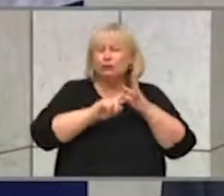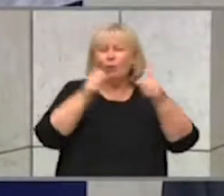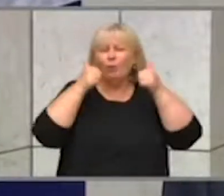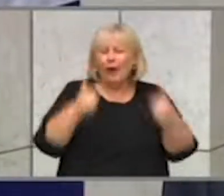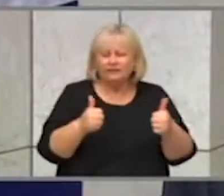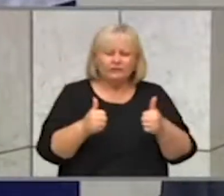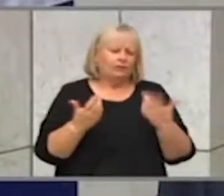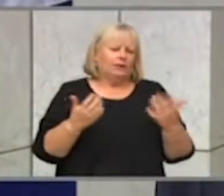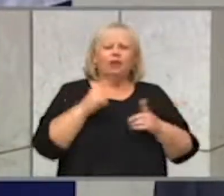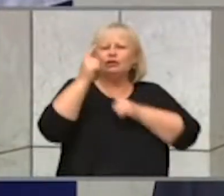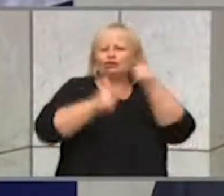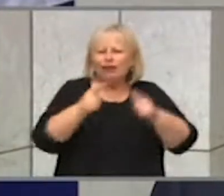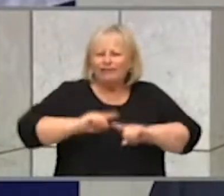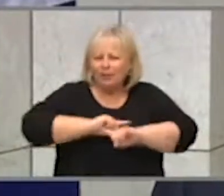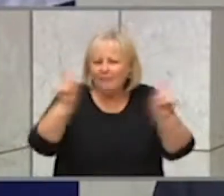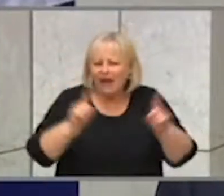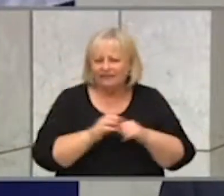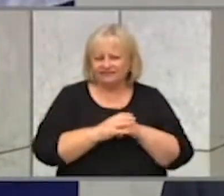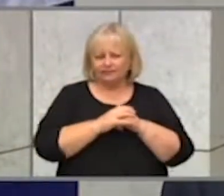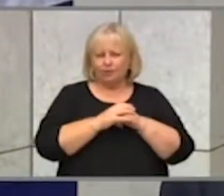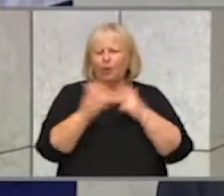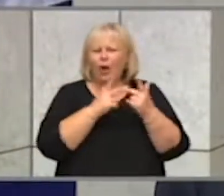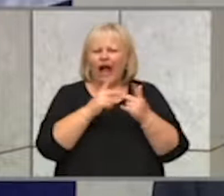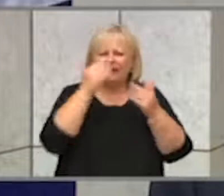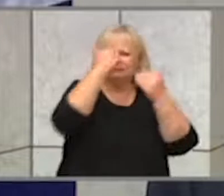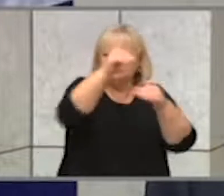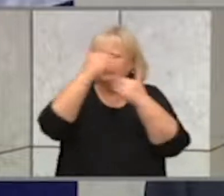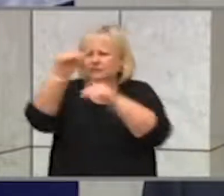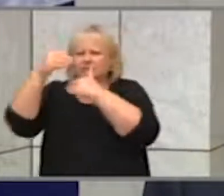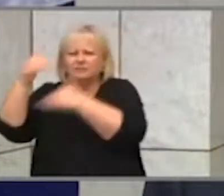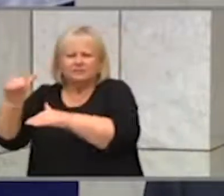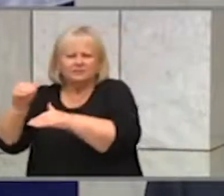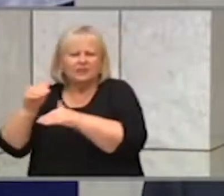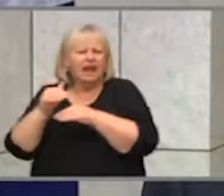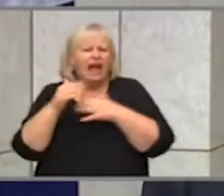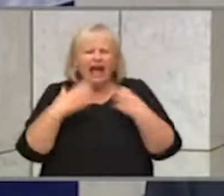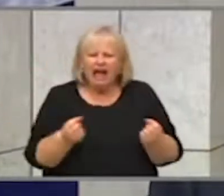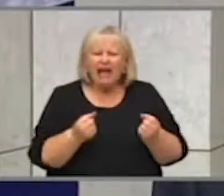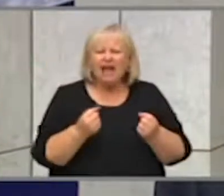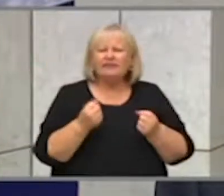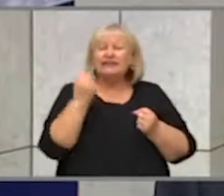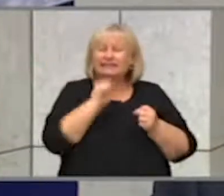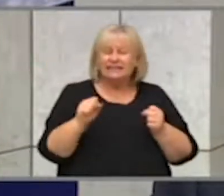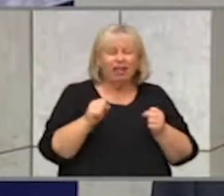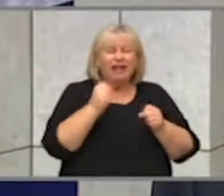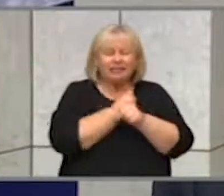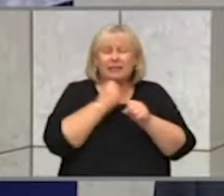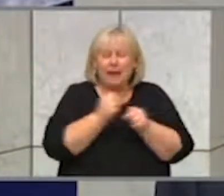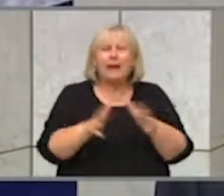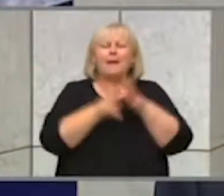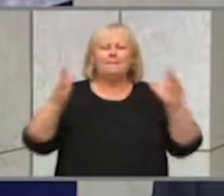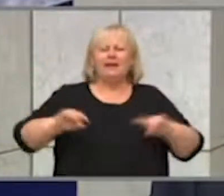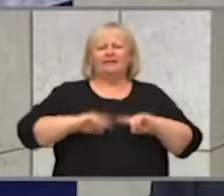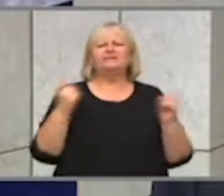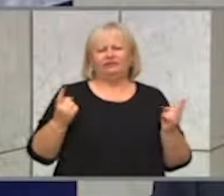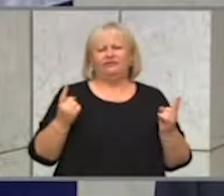been the travel bans or the other restrictions we've put on Australian life, all of these things are making a difference. And I can assure